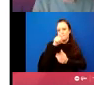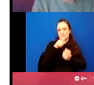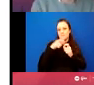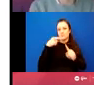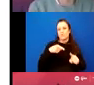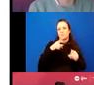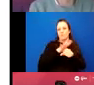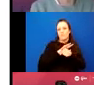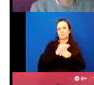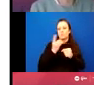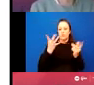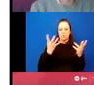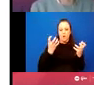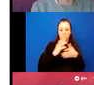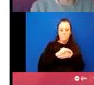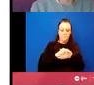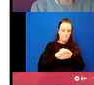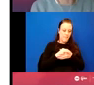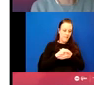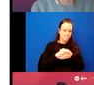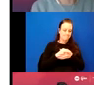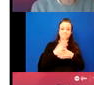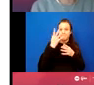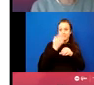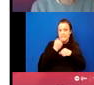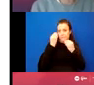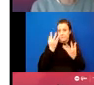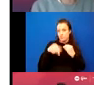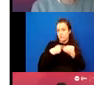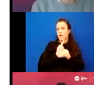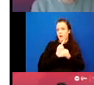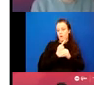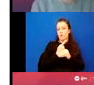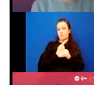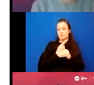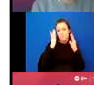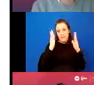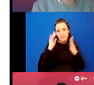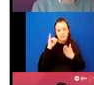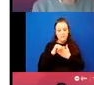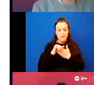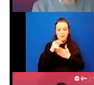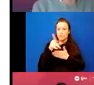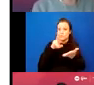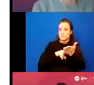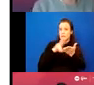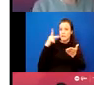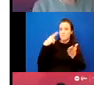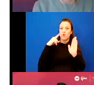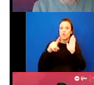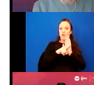locations where you want to, um, get information about. Uh, so pay attention to that as you sign up for alerts